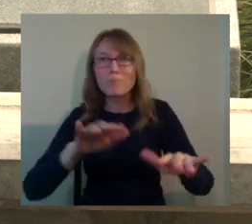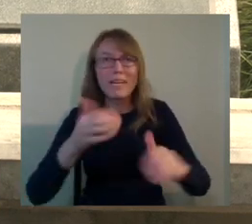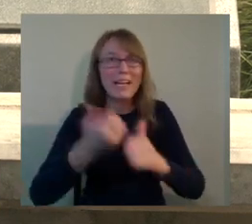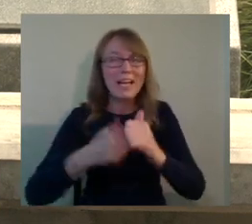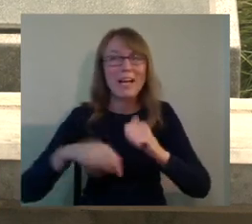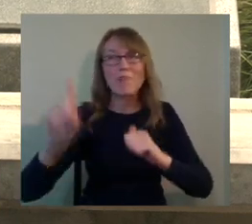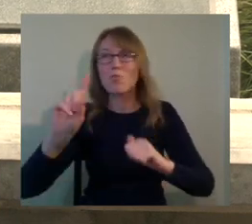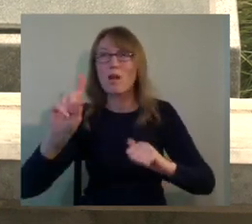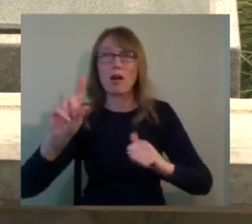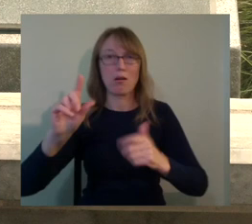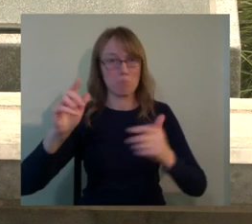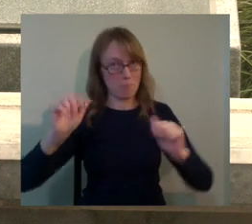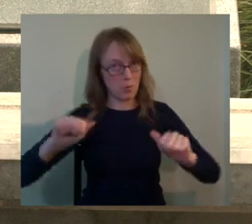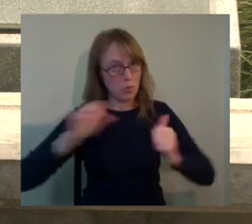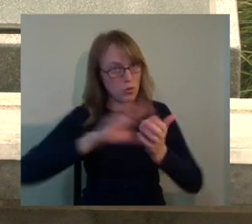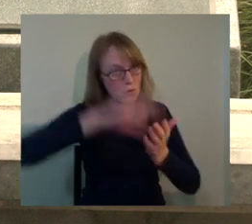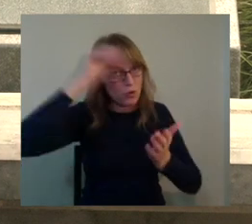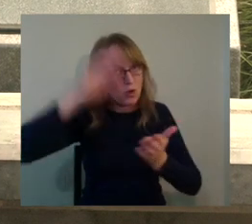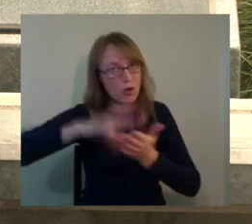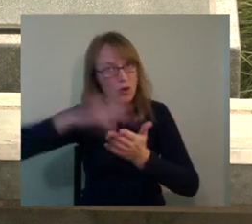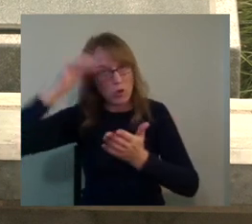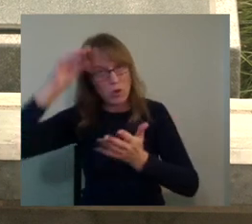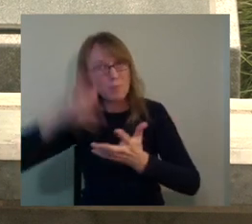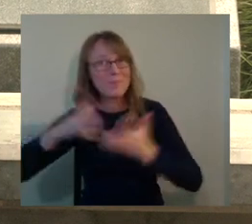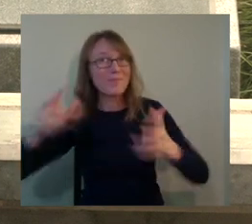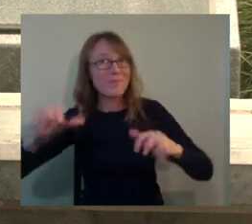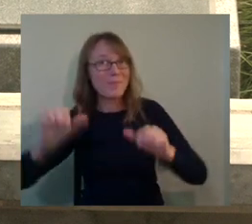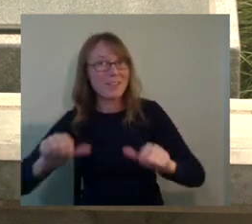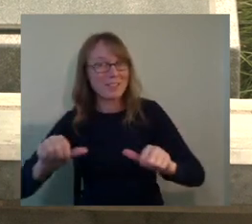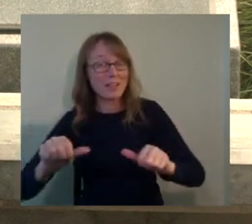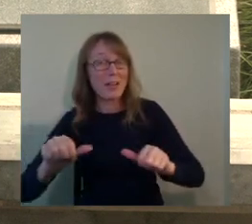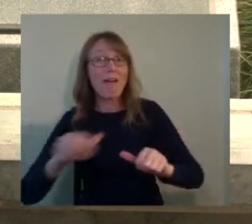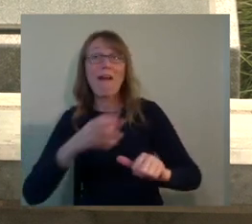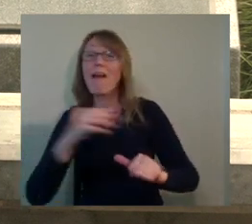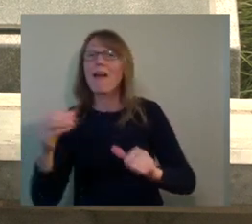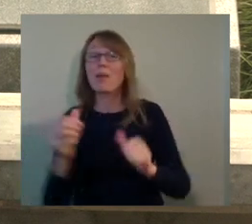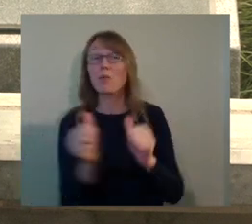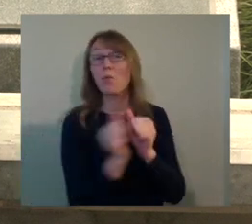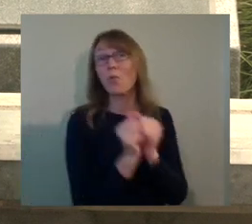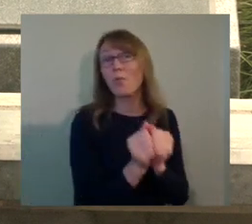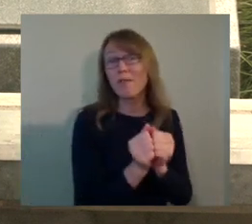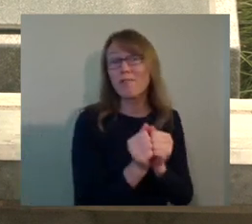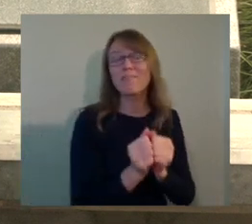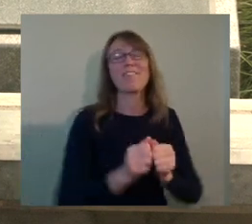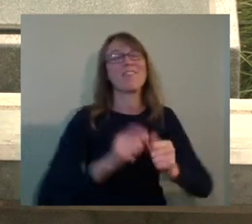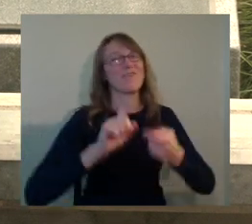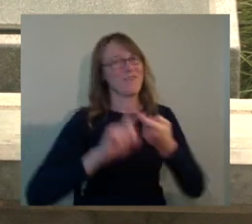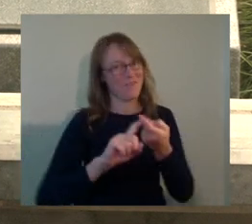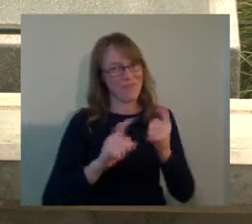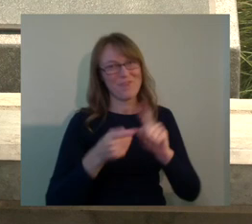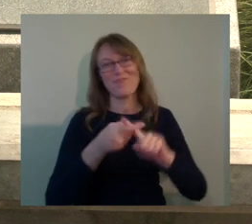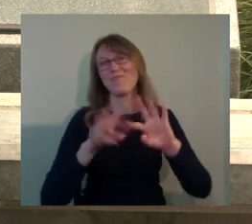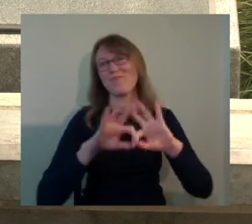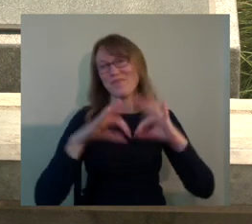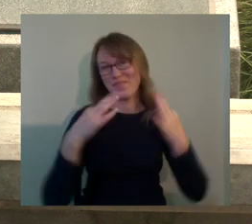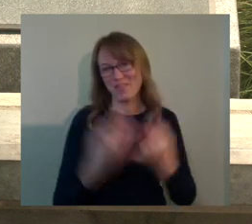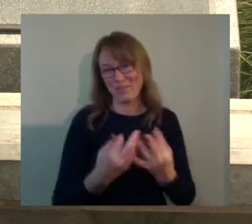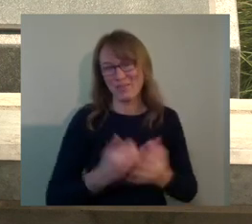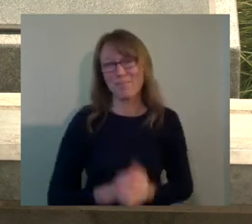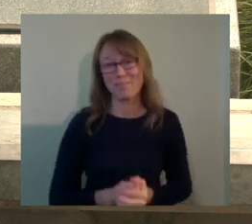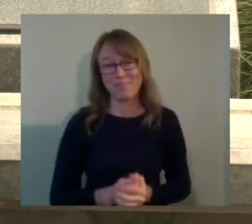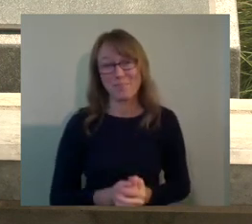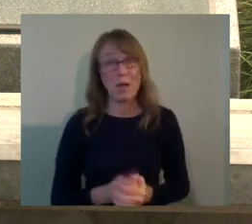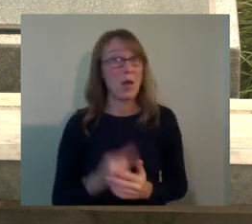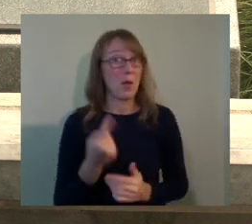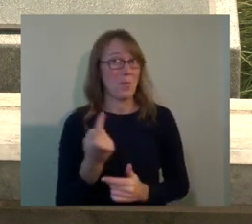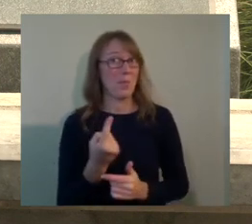capacity allows, but also to do it with their family and friends. One of the biggest problems of people with disabilities is